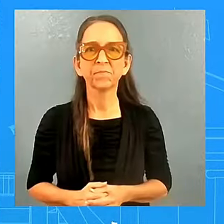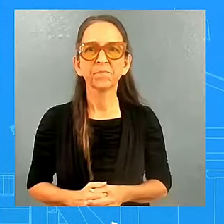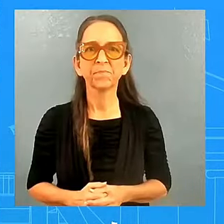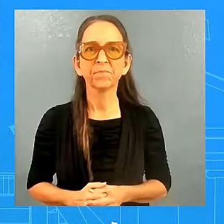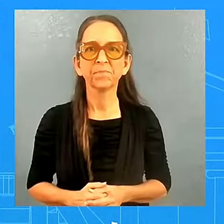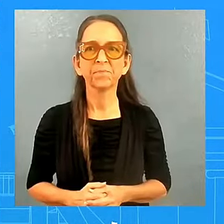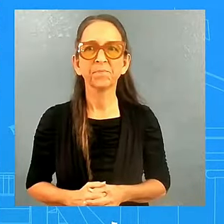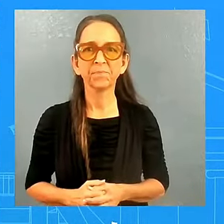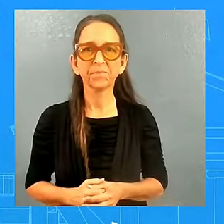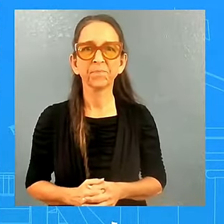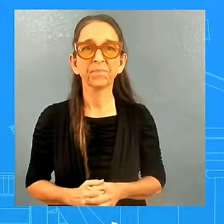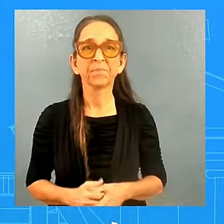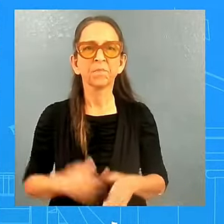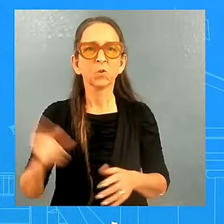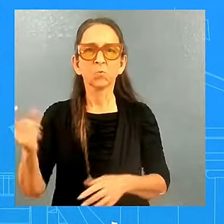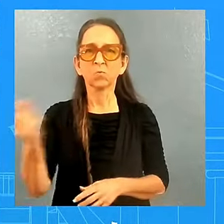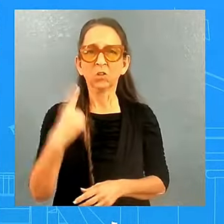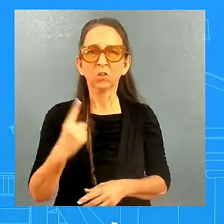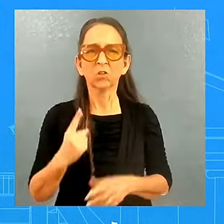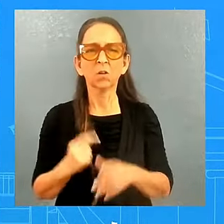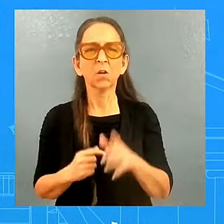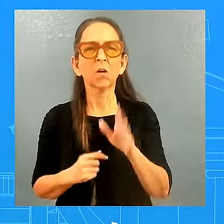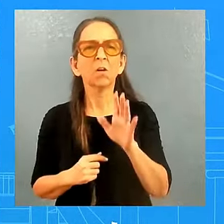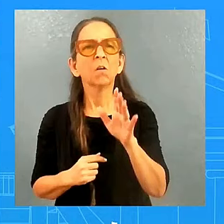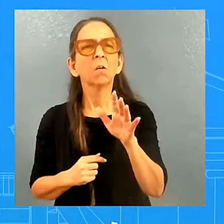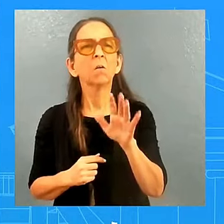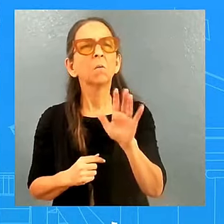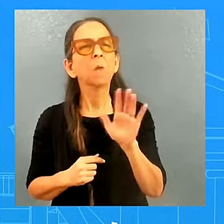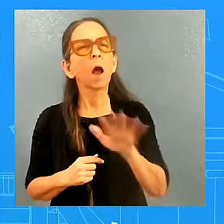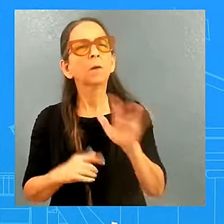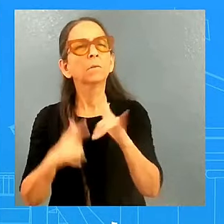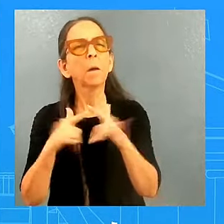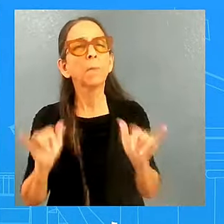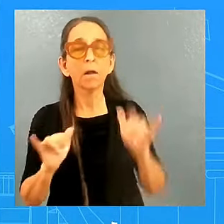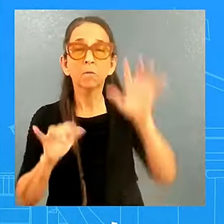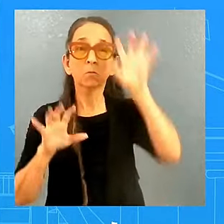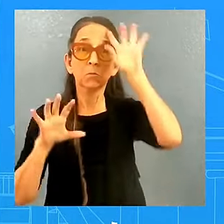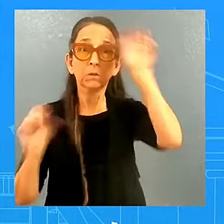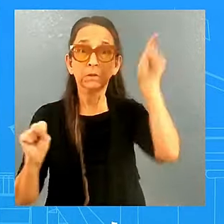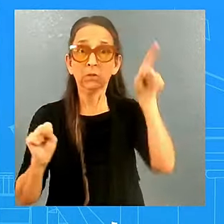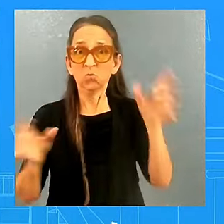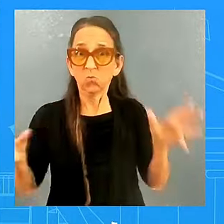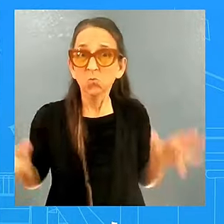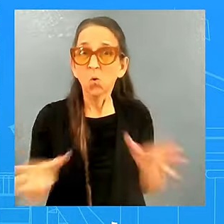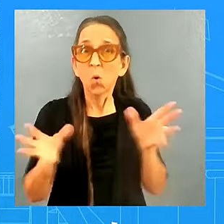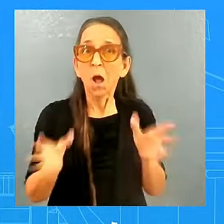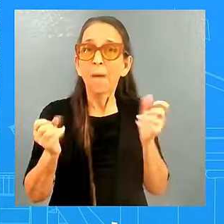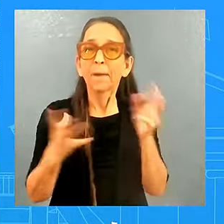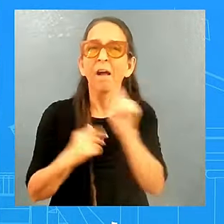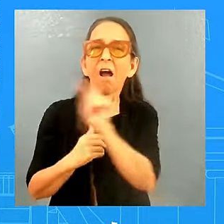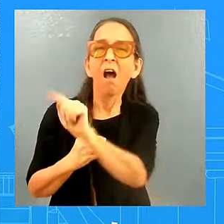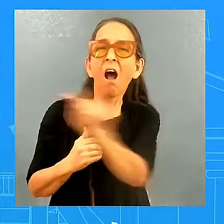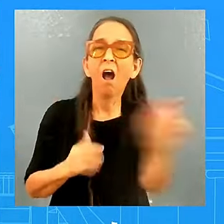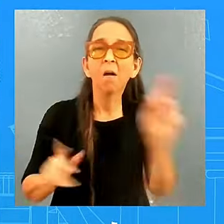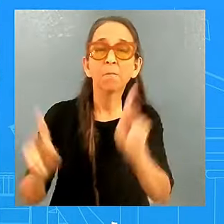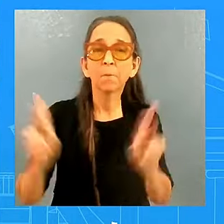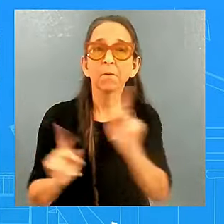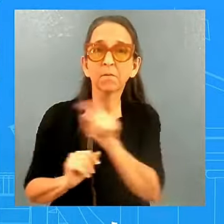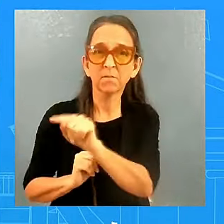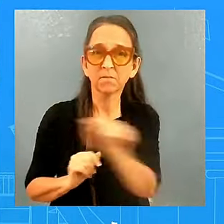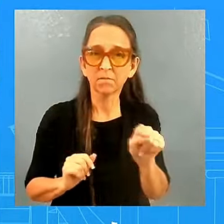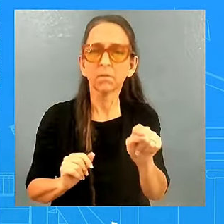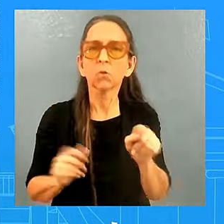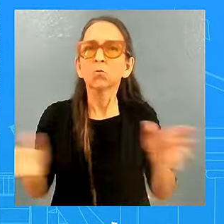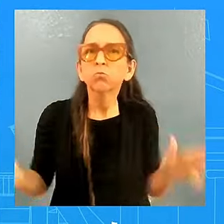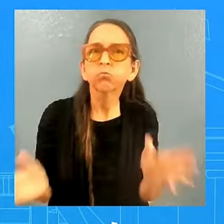rising stars, luminaries in the party, people who had participated in the primaries in the 2020 cycle, to rally behind